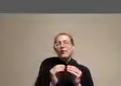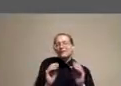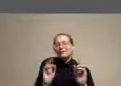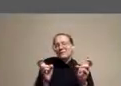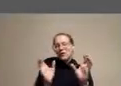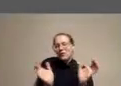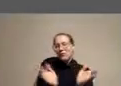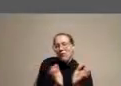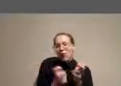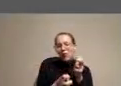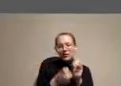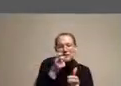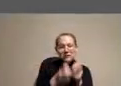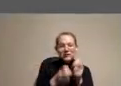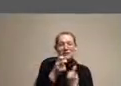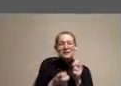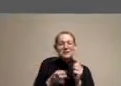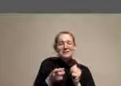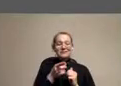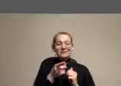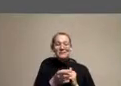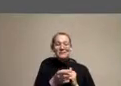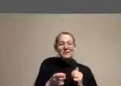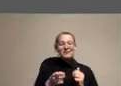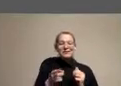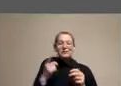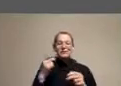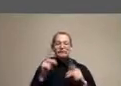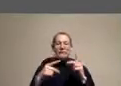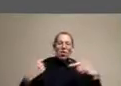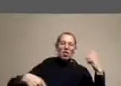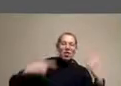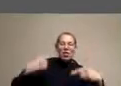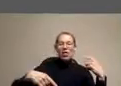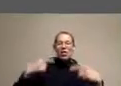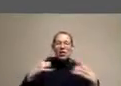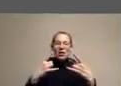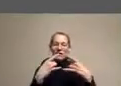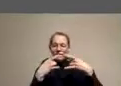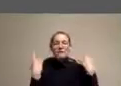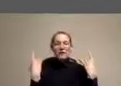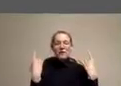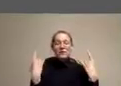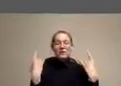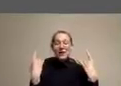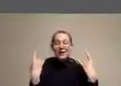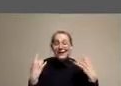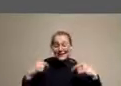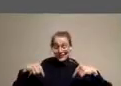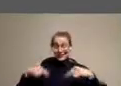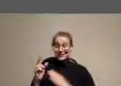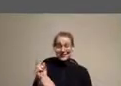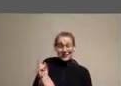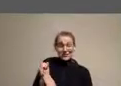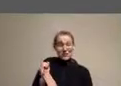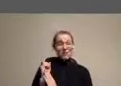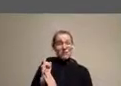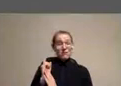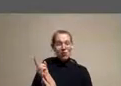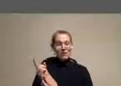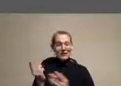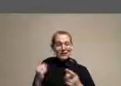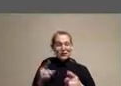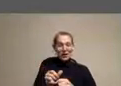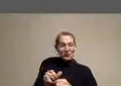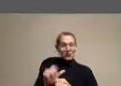things like this, like the world's been still arguing about face masks 20 months or two years into the pandemic. So there's a moment when, despite the fact that the pandemic